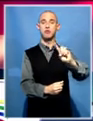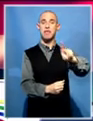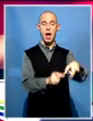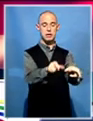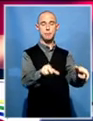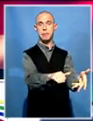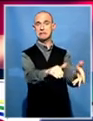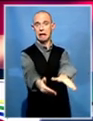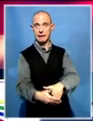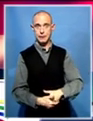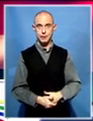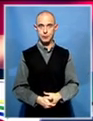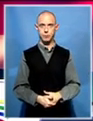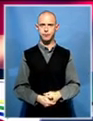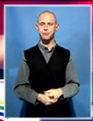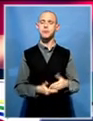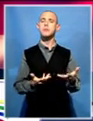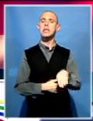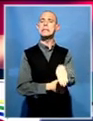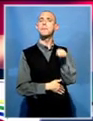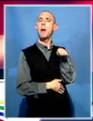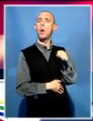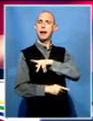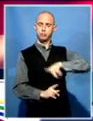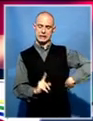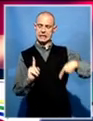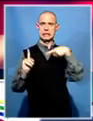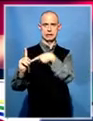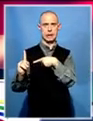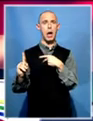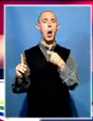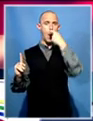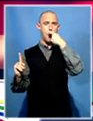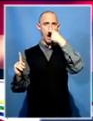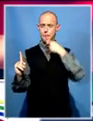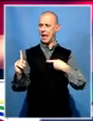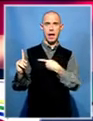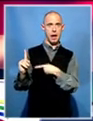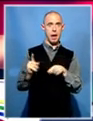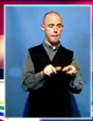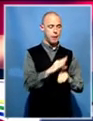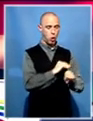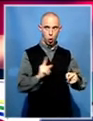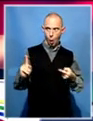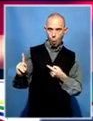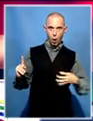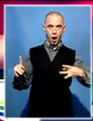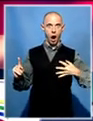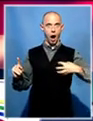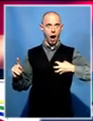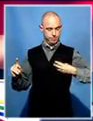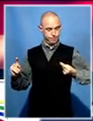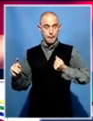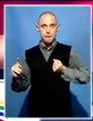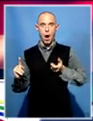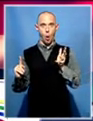Claims that Zimbabwean President Robert Mugabe had a heart attack and is unlikely to recover is a grim lie. That's the word from